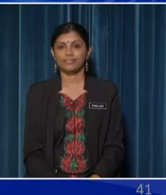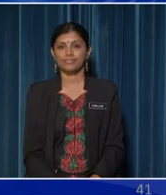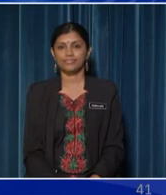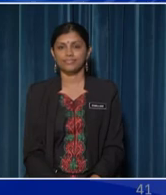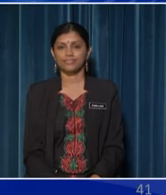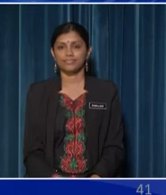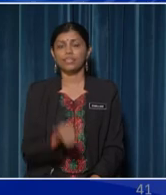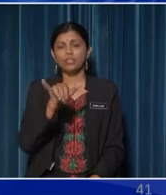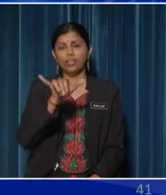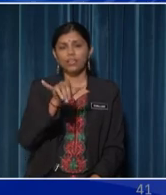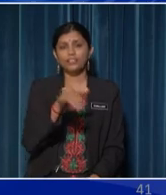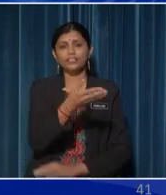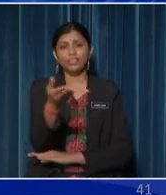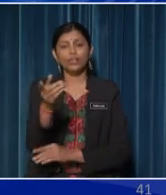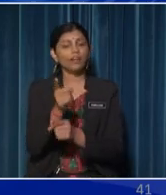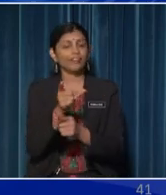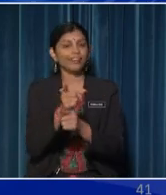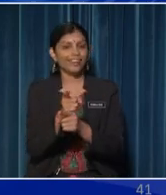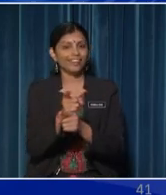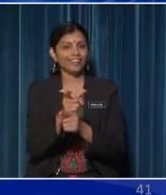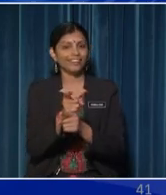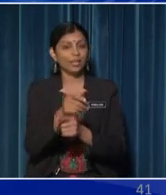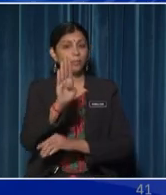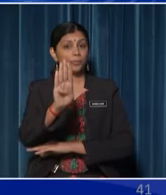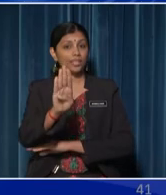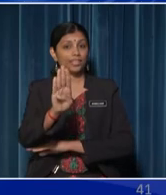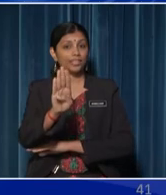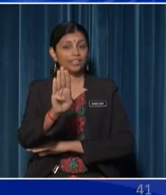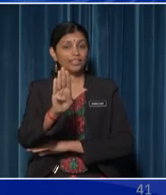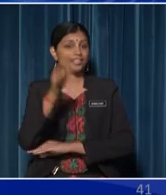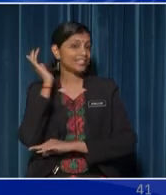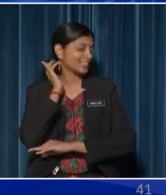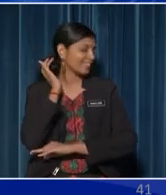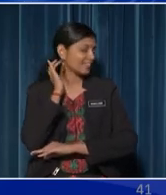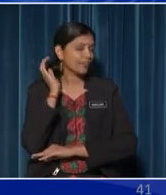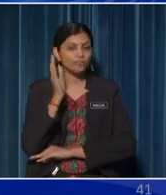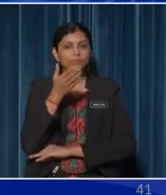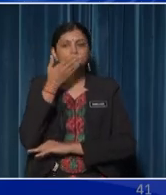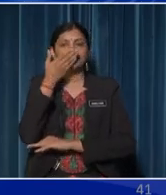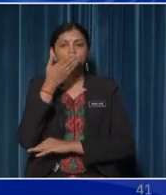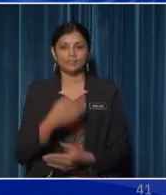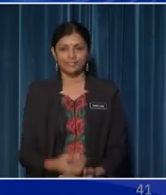Yes, you are correct It's B, the sense of smell